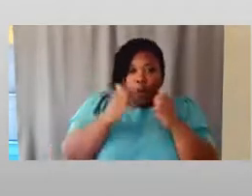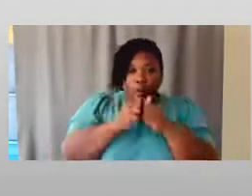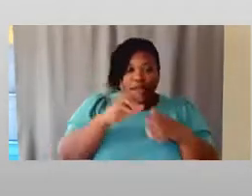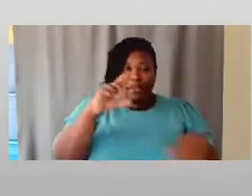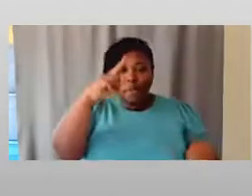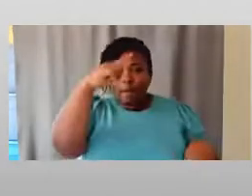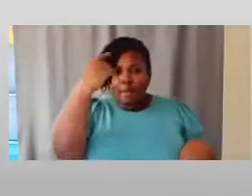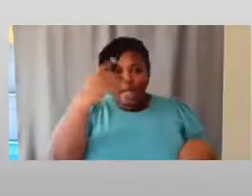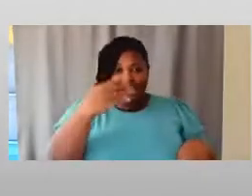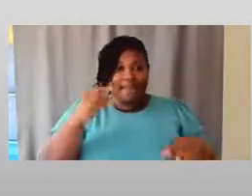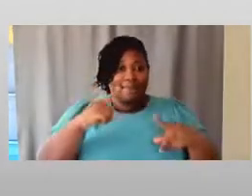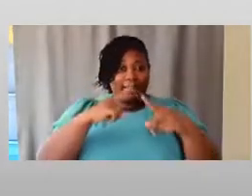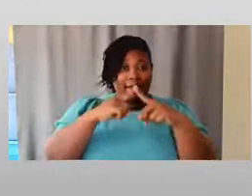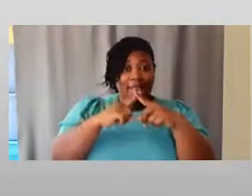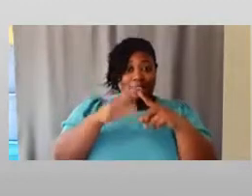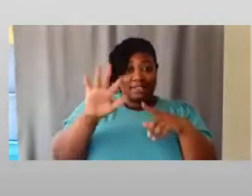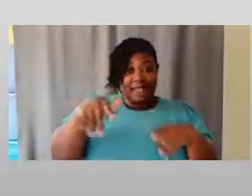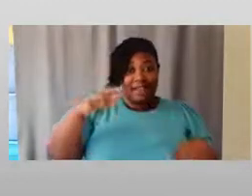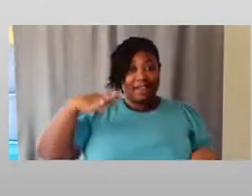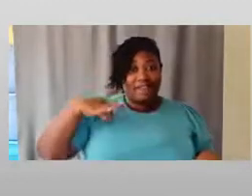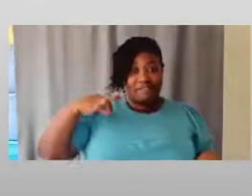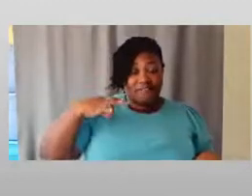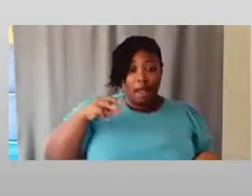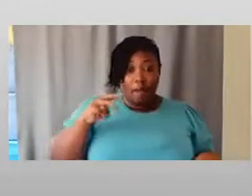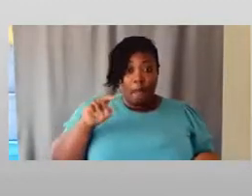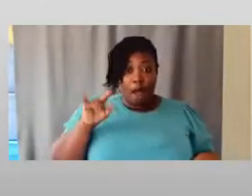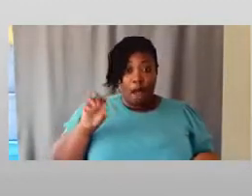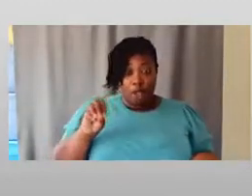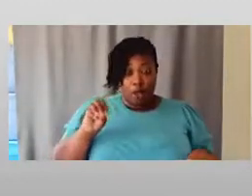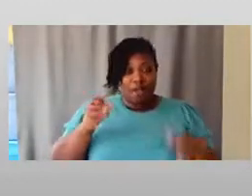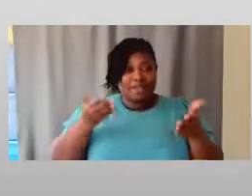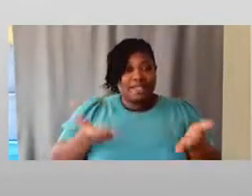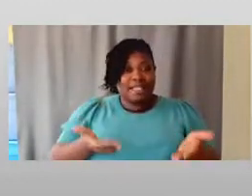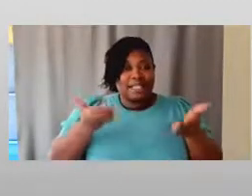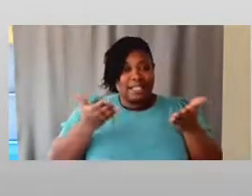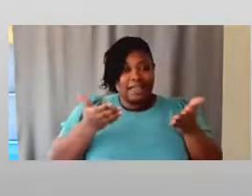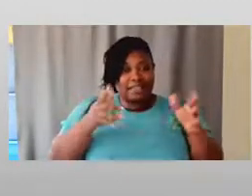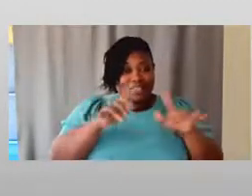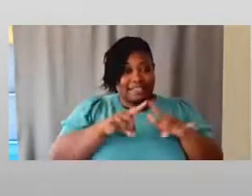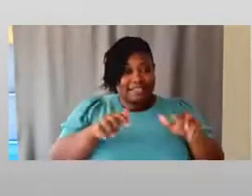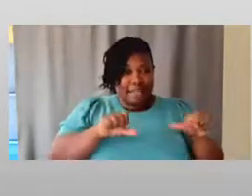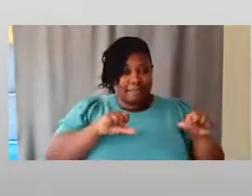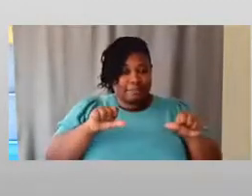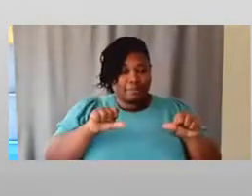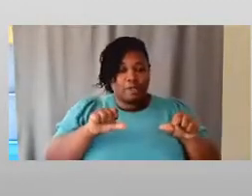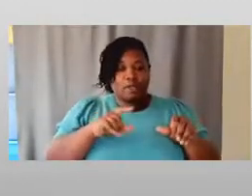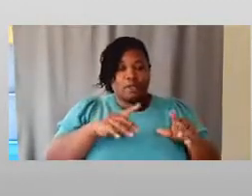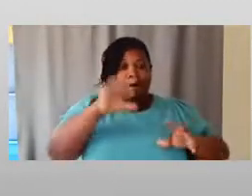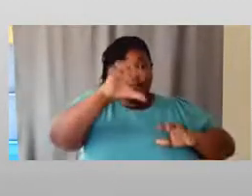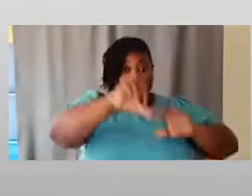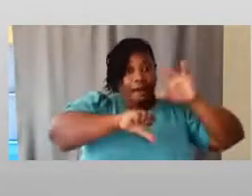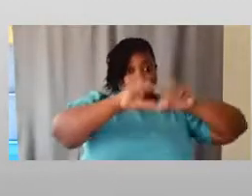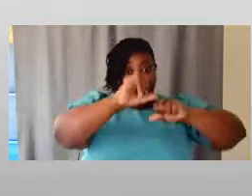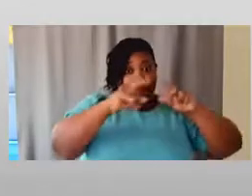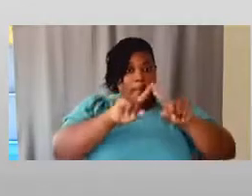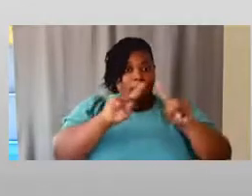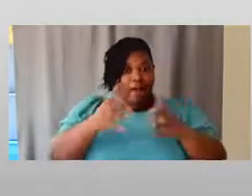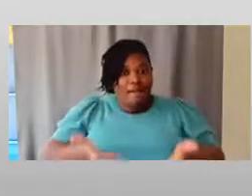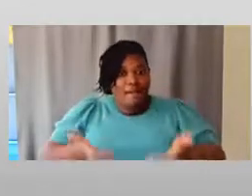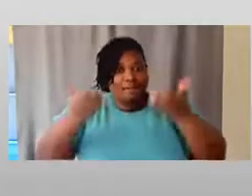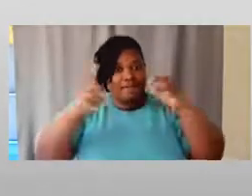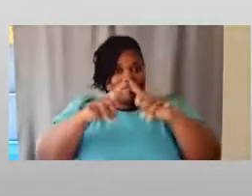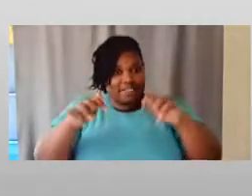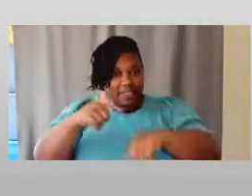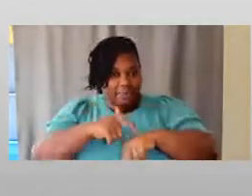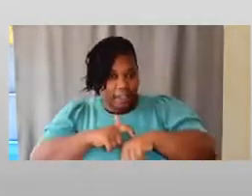event, our motto is lift as you climb, you know. There's going to be people that are above you in